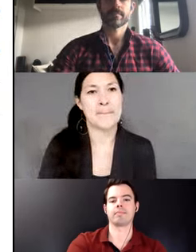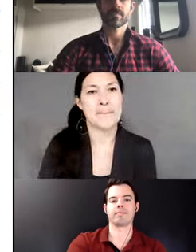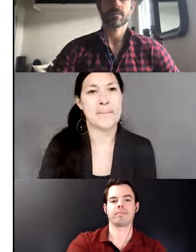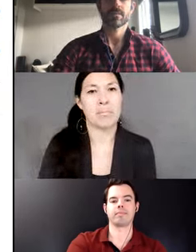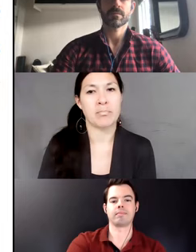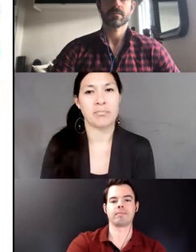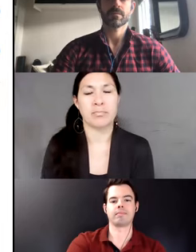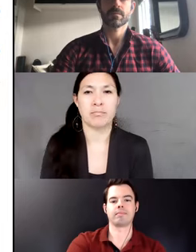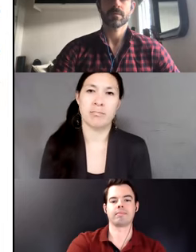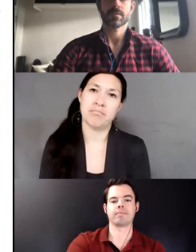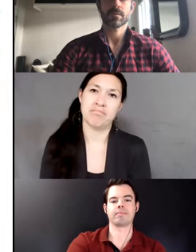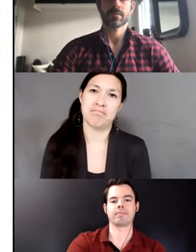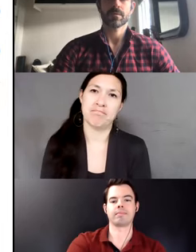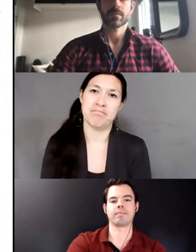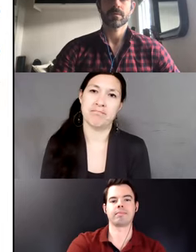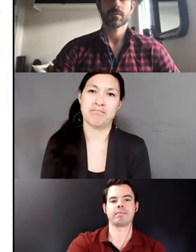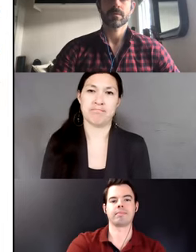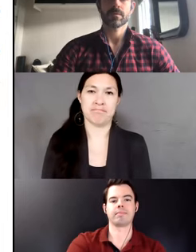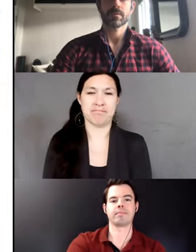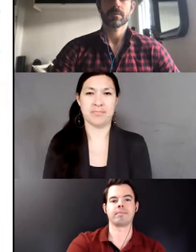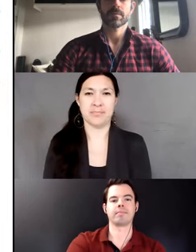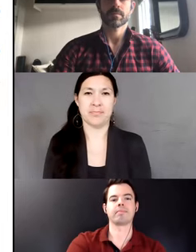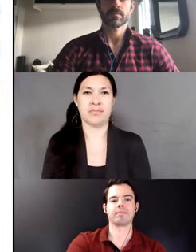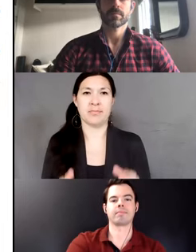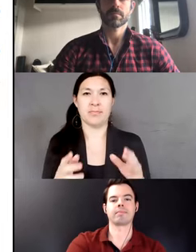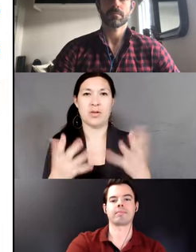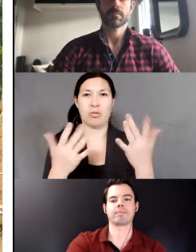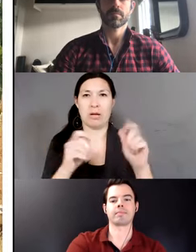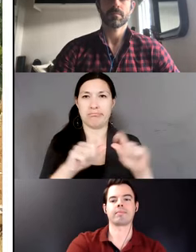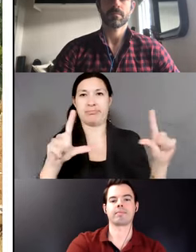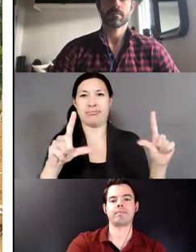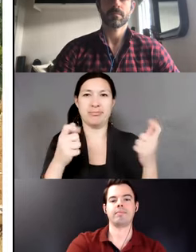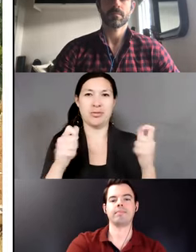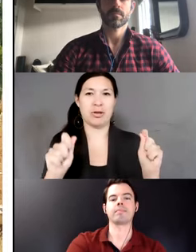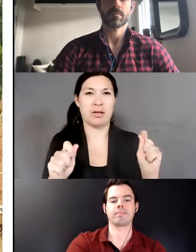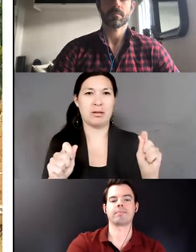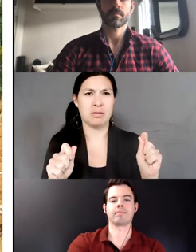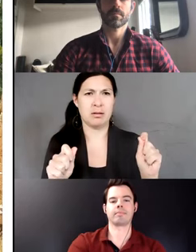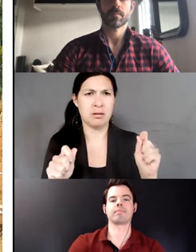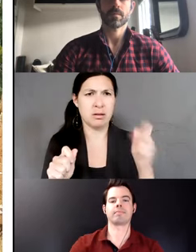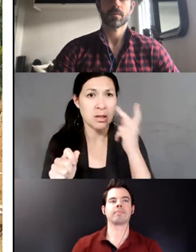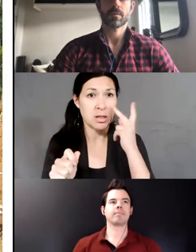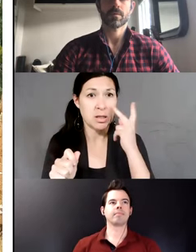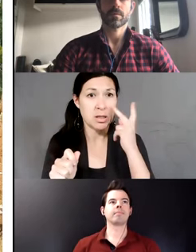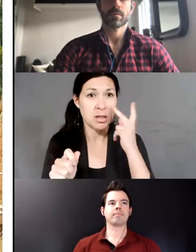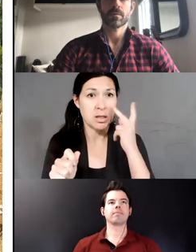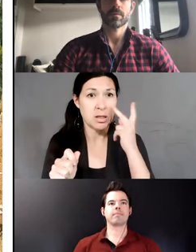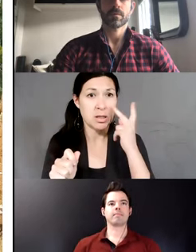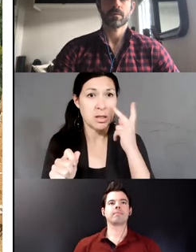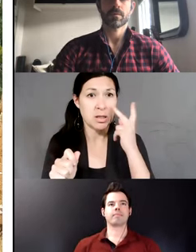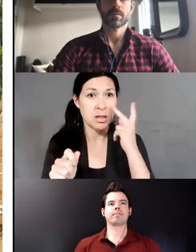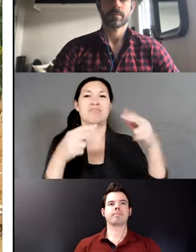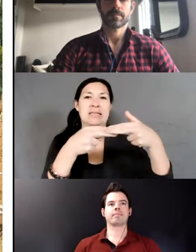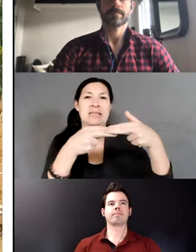I need to make full screen. Is it full screen now? Perfect.